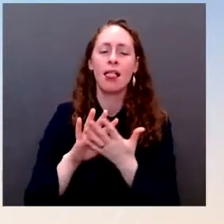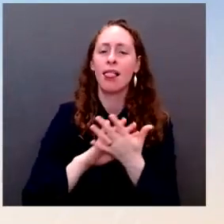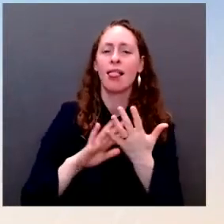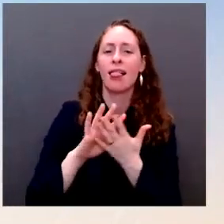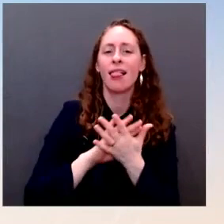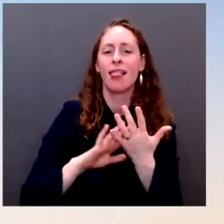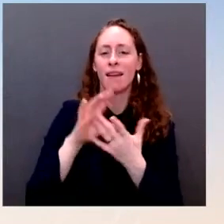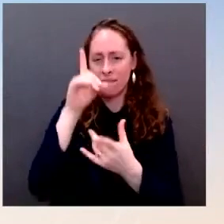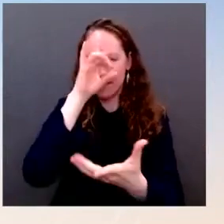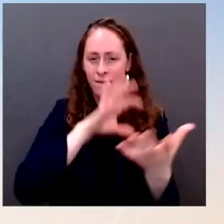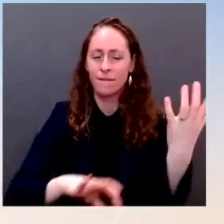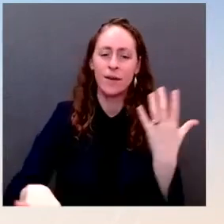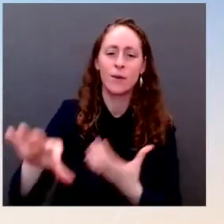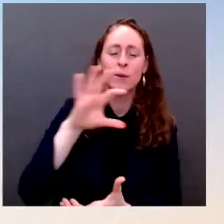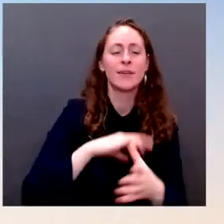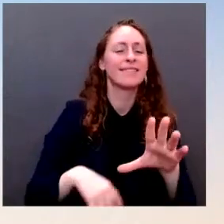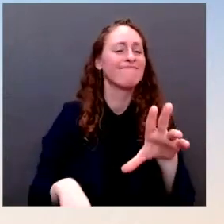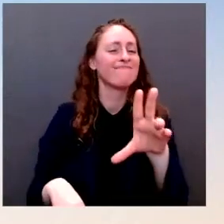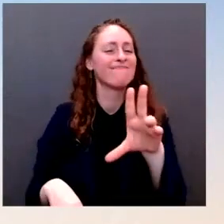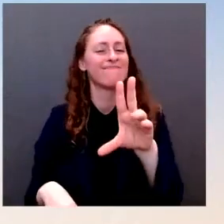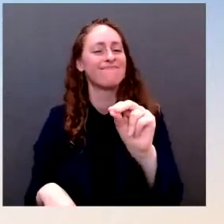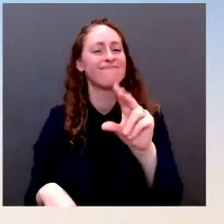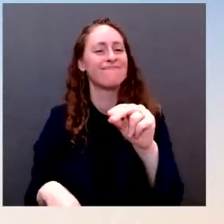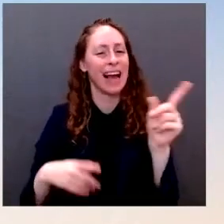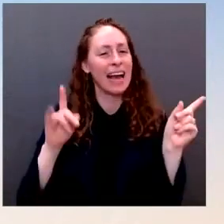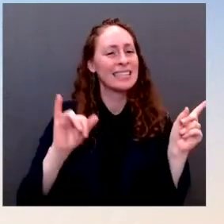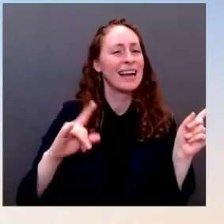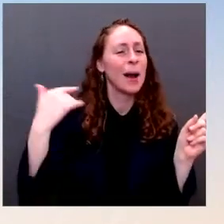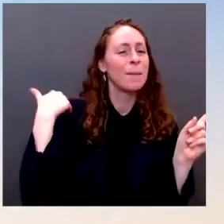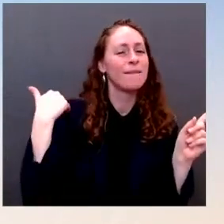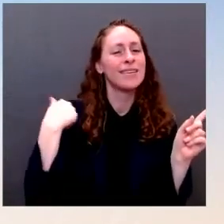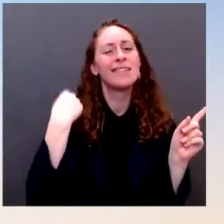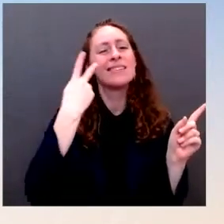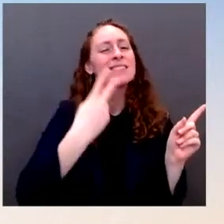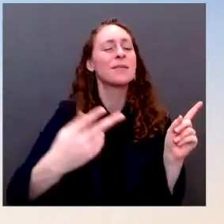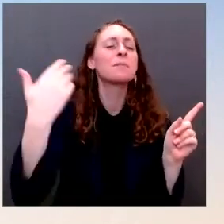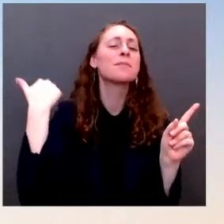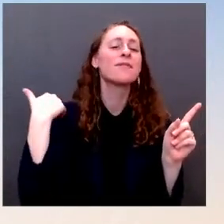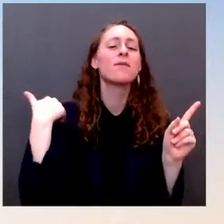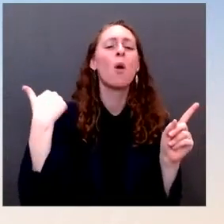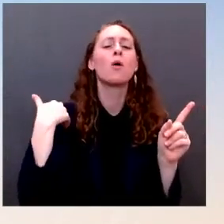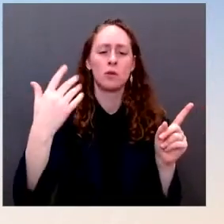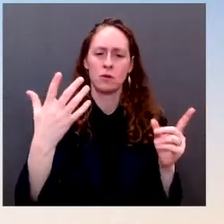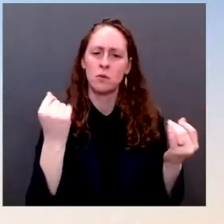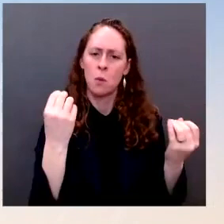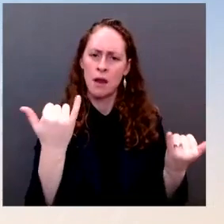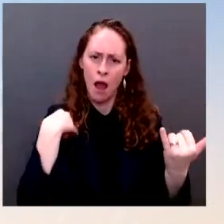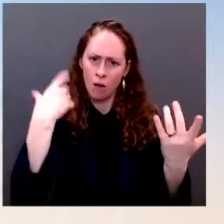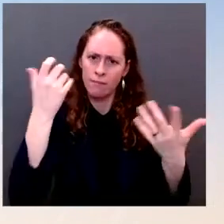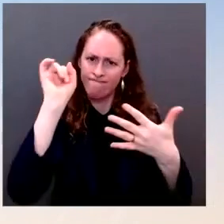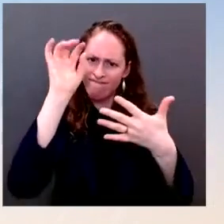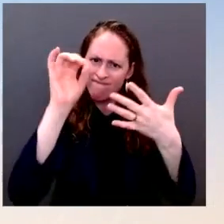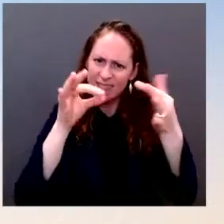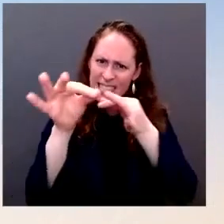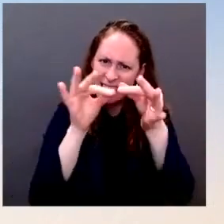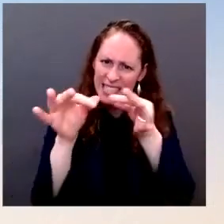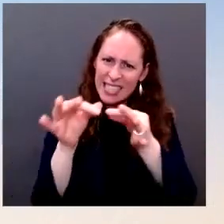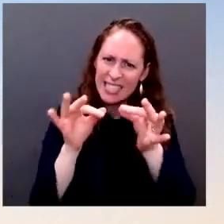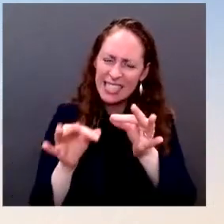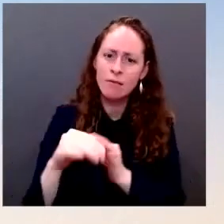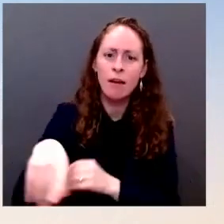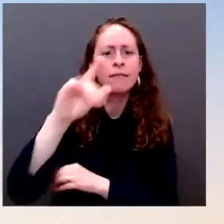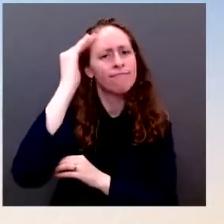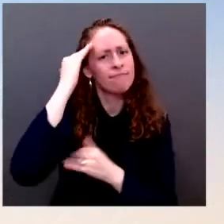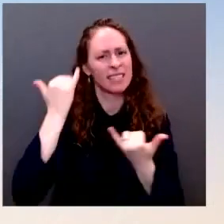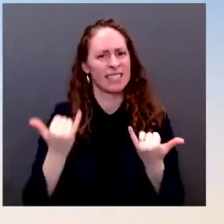as much underlying information available as we can. And in fact, the — what we conveyed yesterday and was conveyed by my colleagues at the Defense Department and